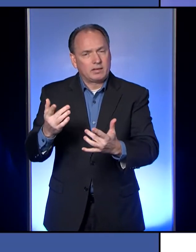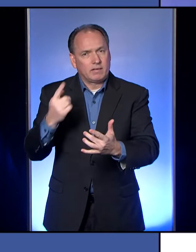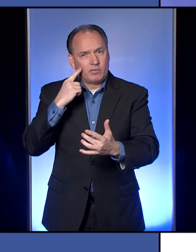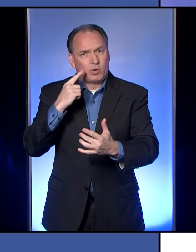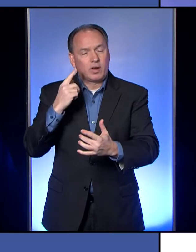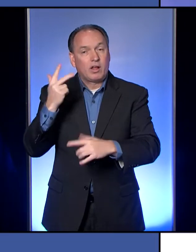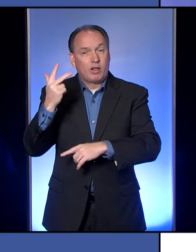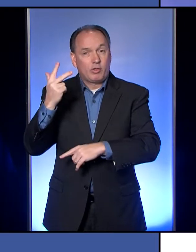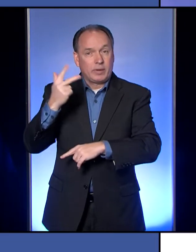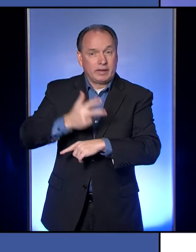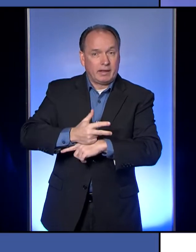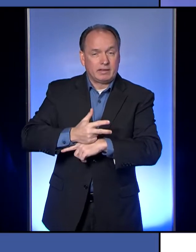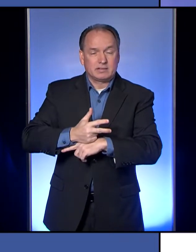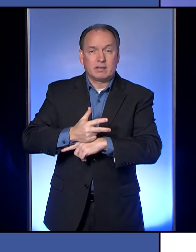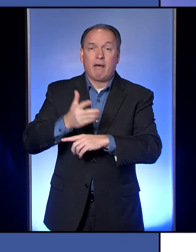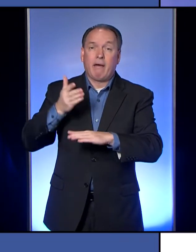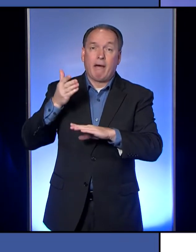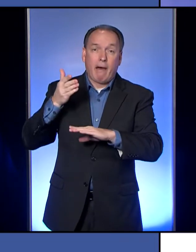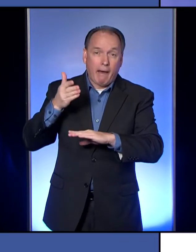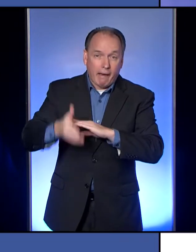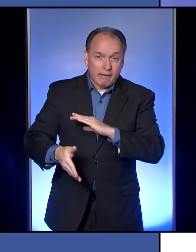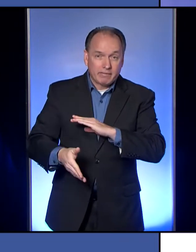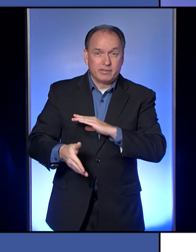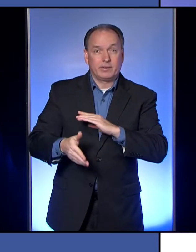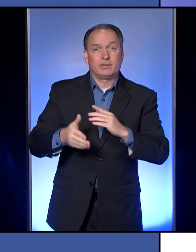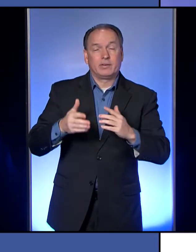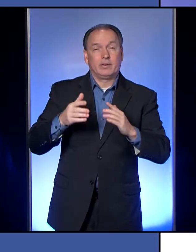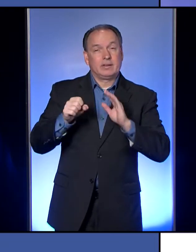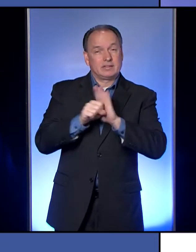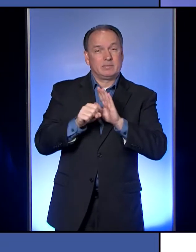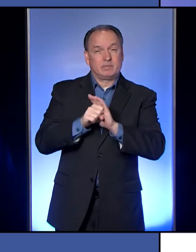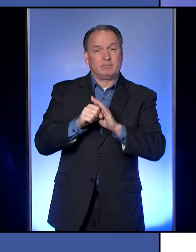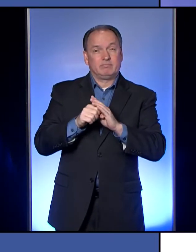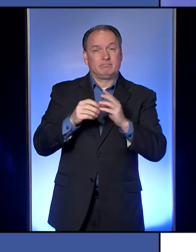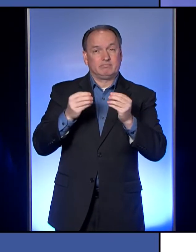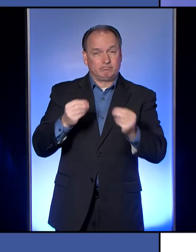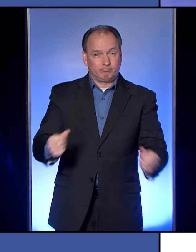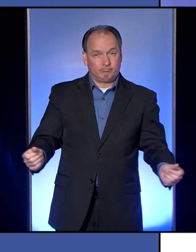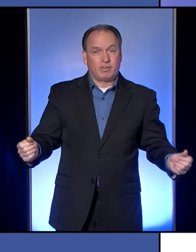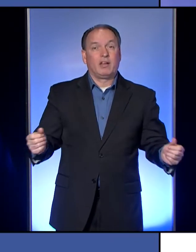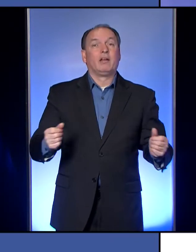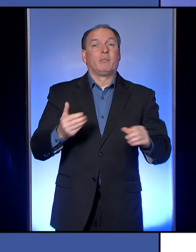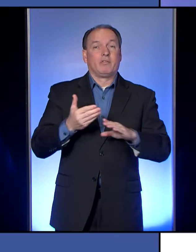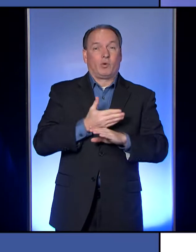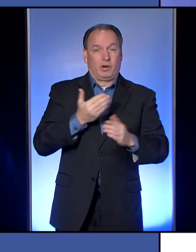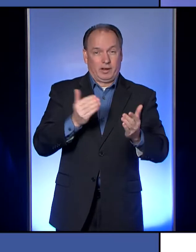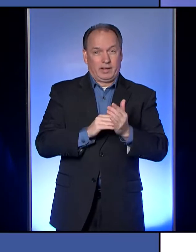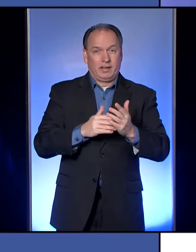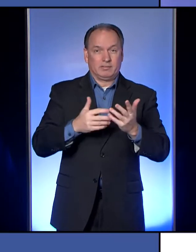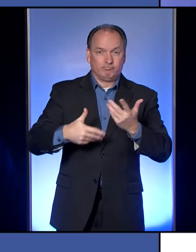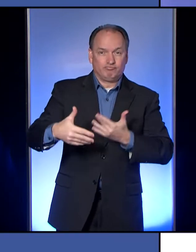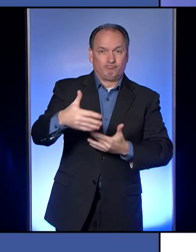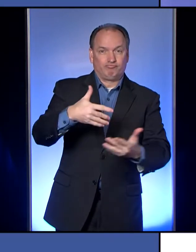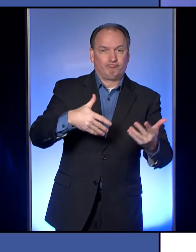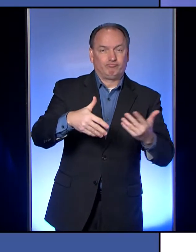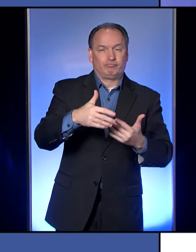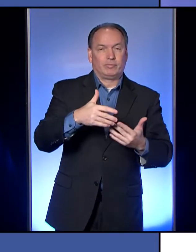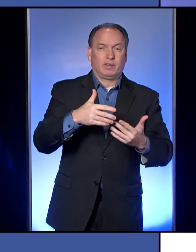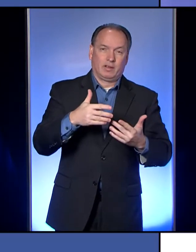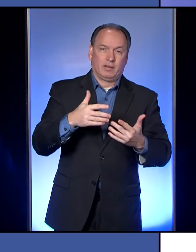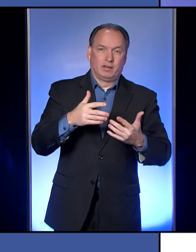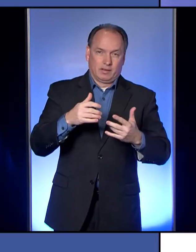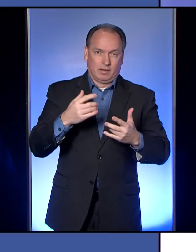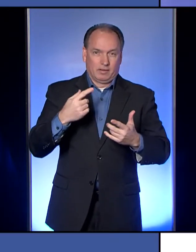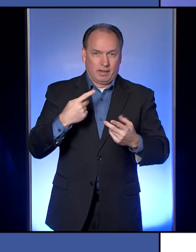72 hours completely symptom-free before they again kind of join society the way we